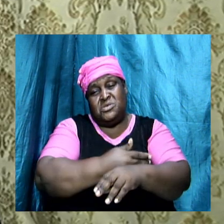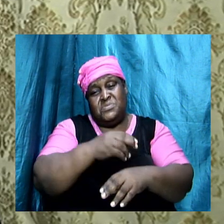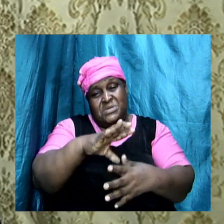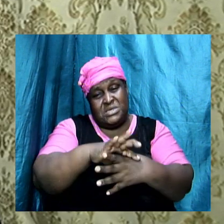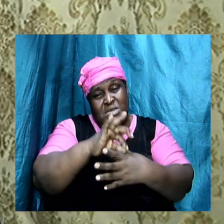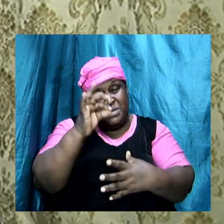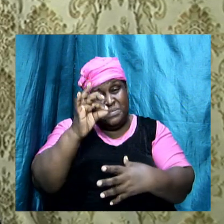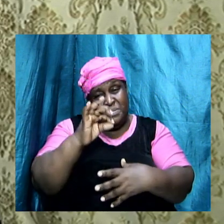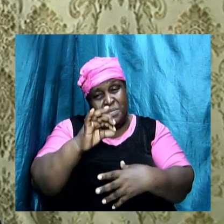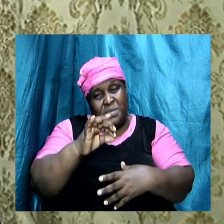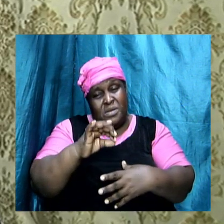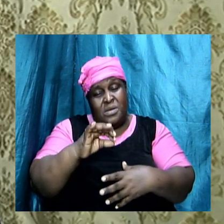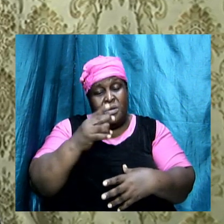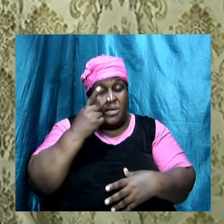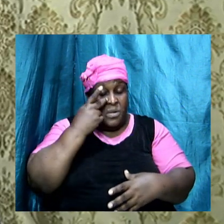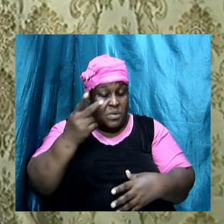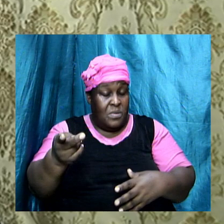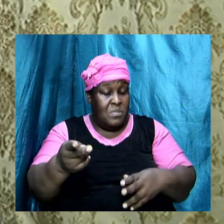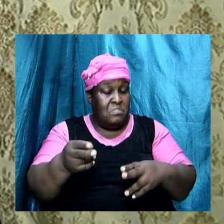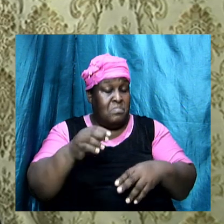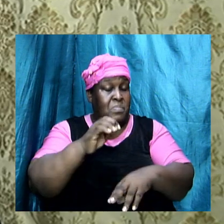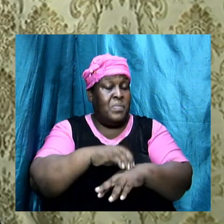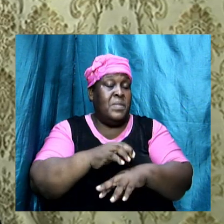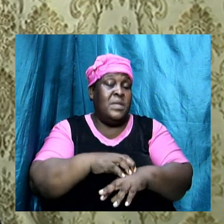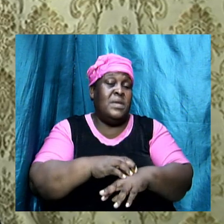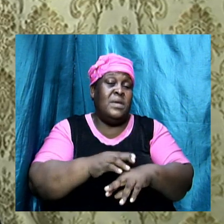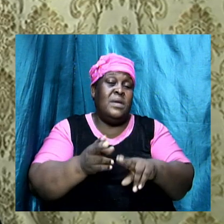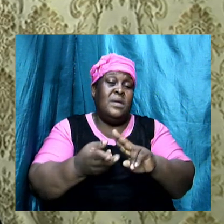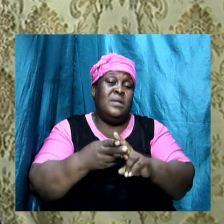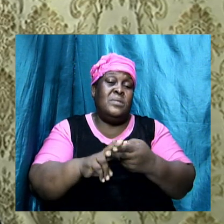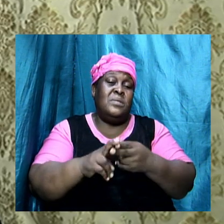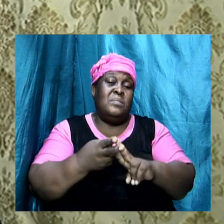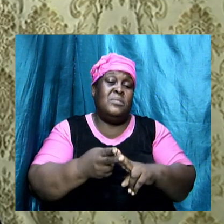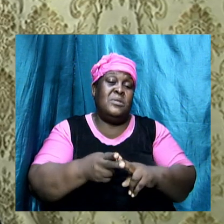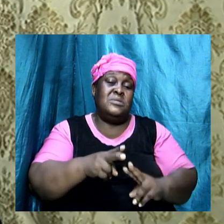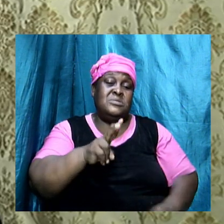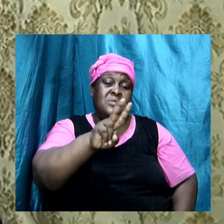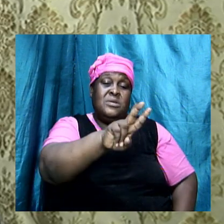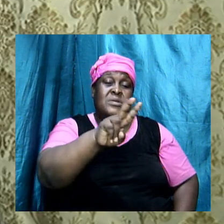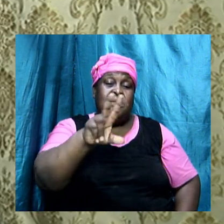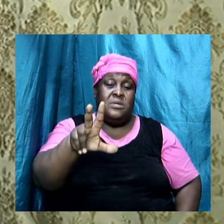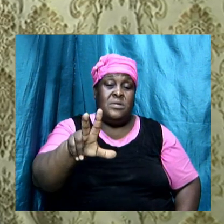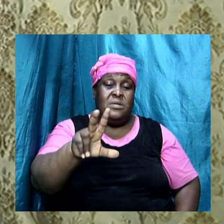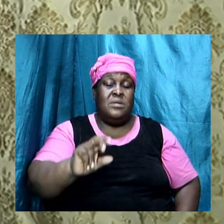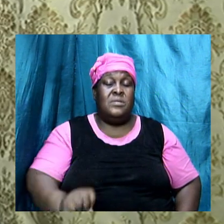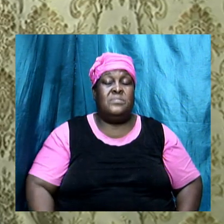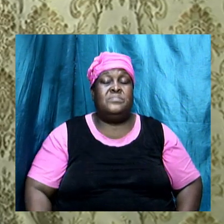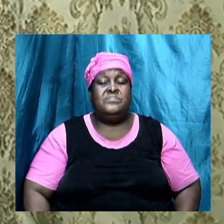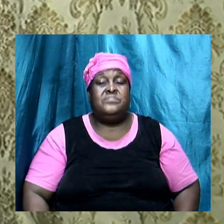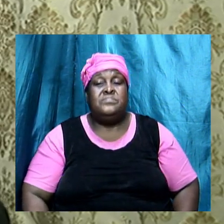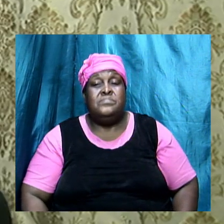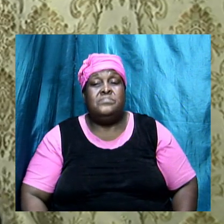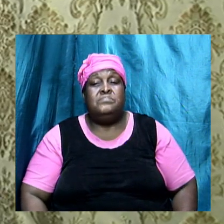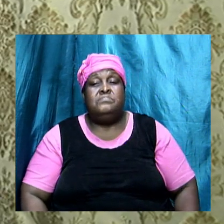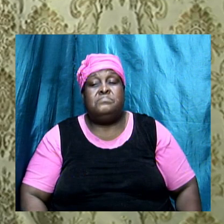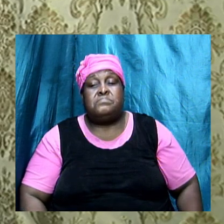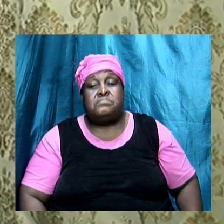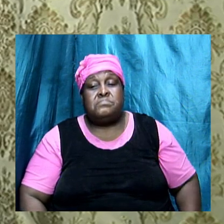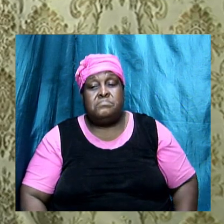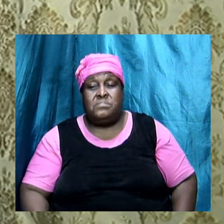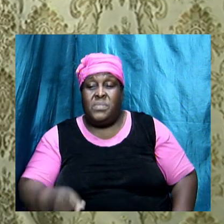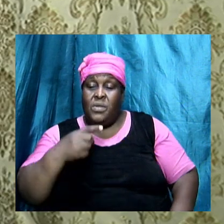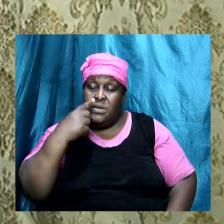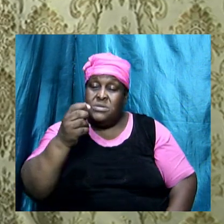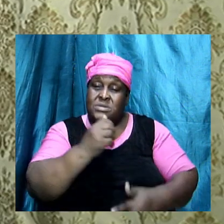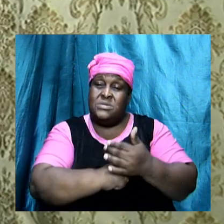we look at Numbers chapter 23, and we mention, you know, some things about